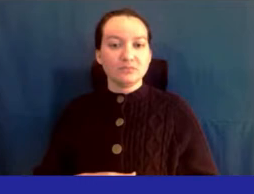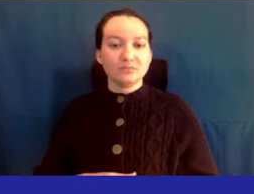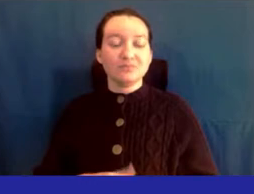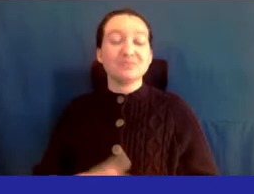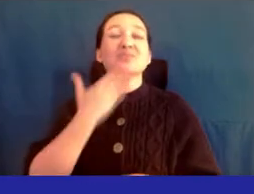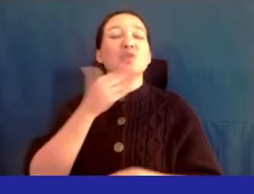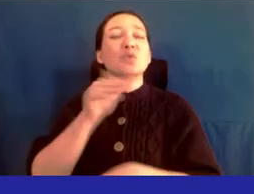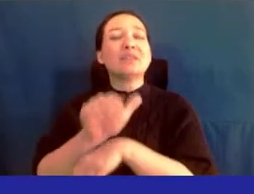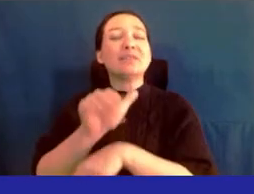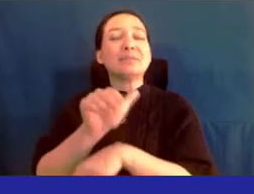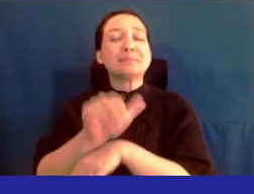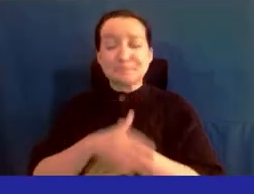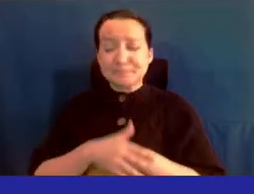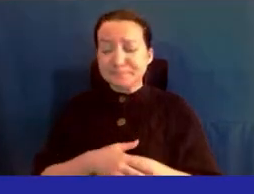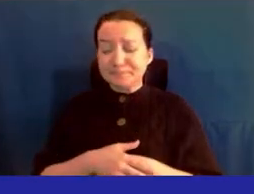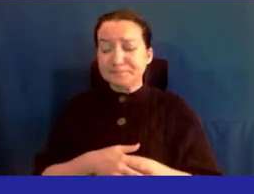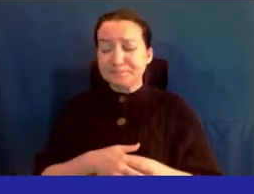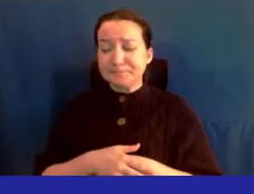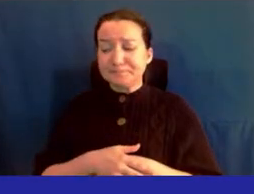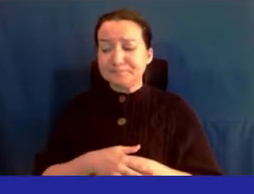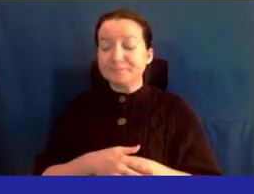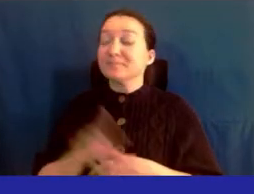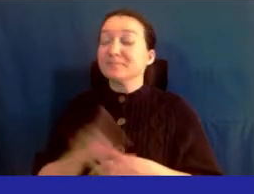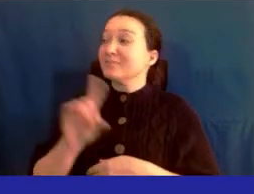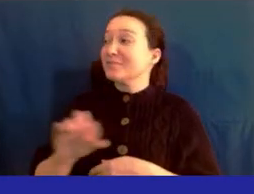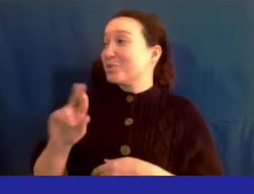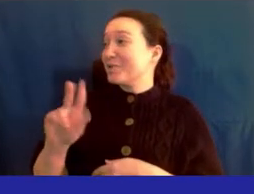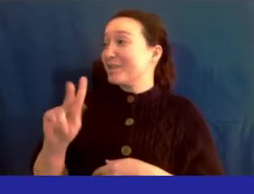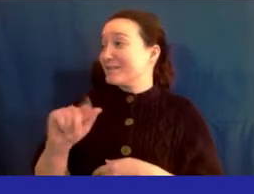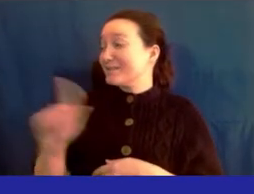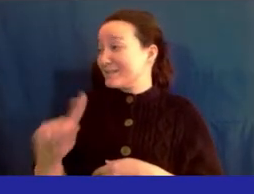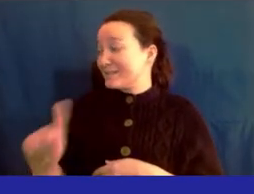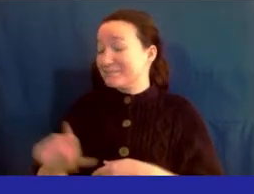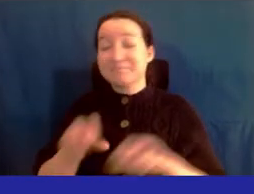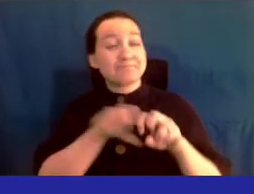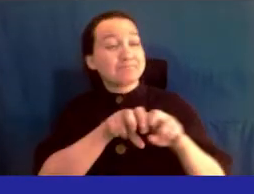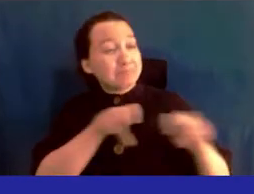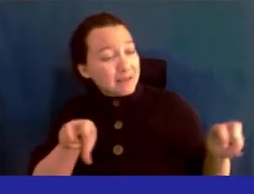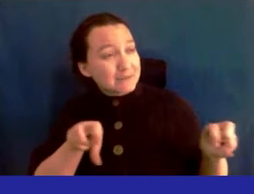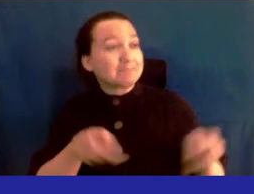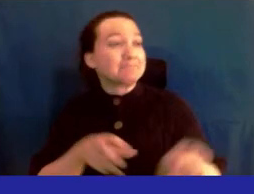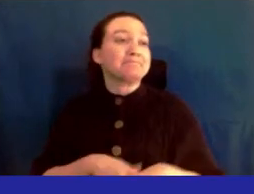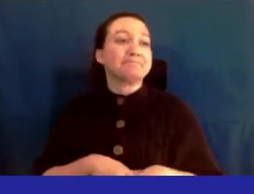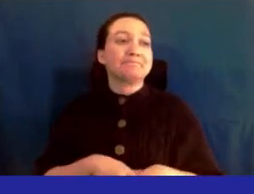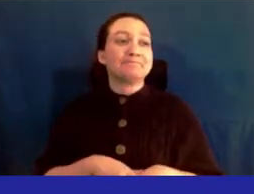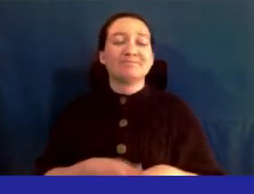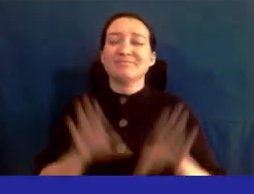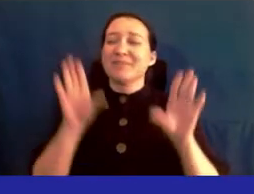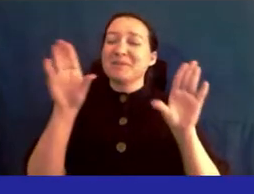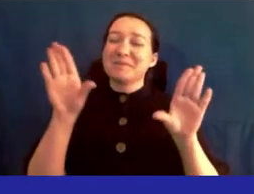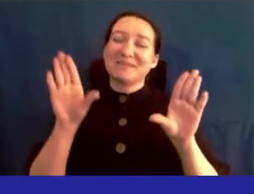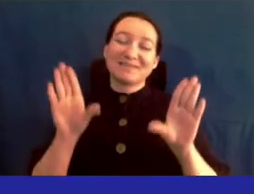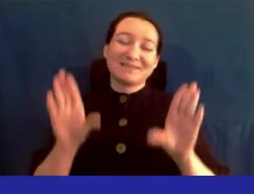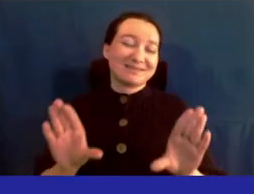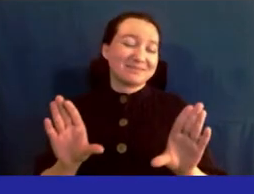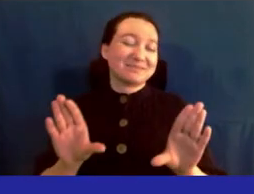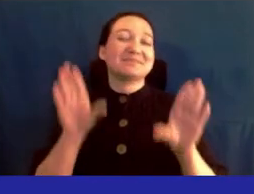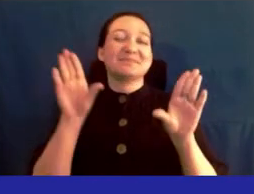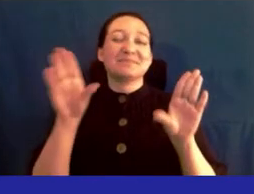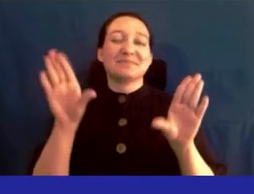Good evening, everyone. Dr. Katz, panelists, and the excellent, excellent